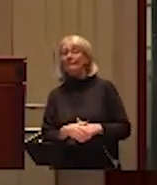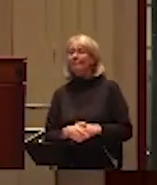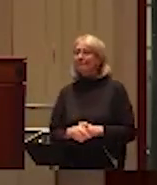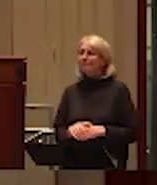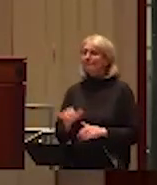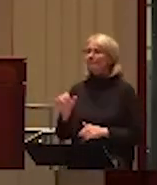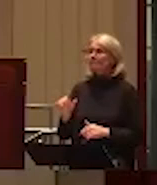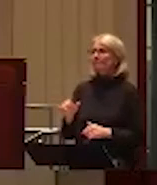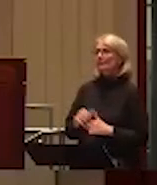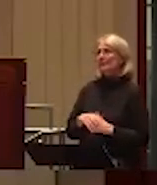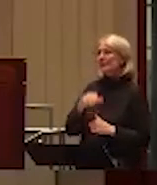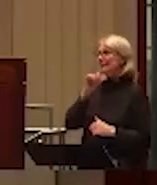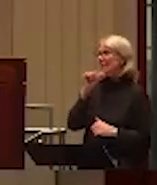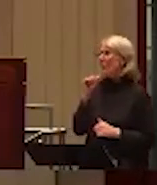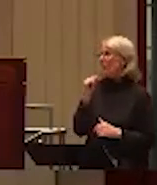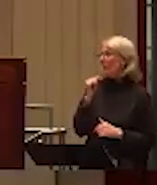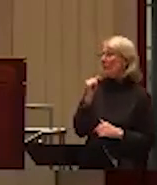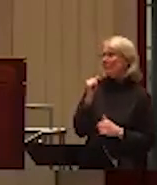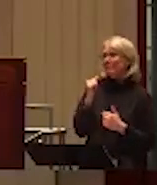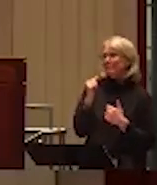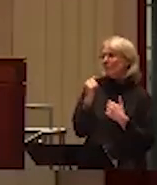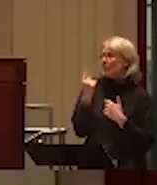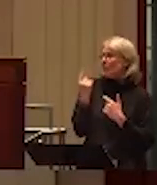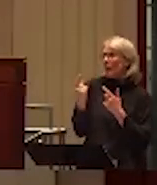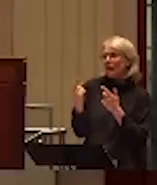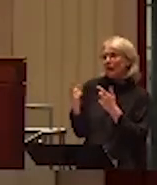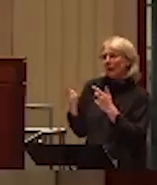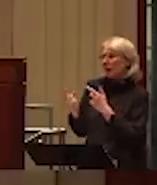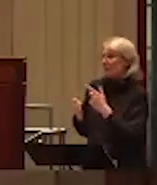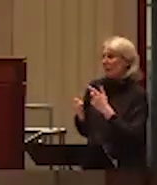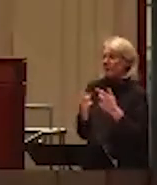complicated. It's not just a one way dynamic. Thank you.